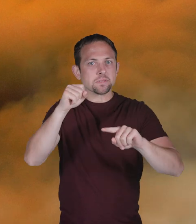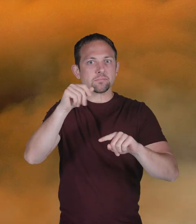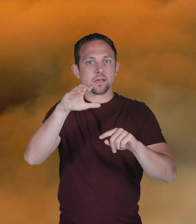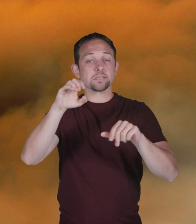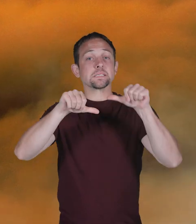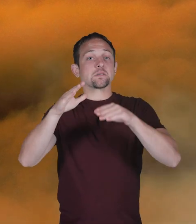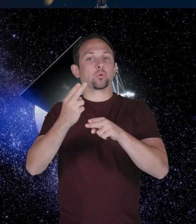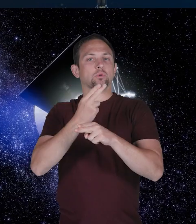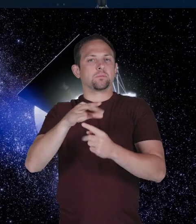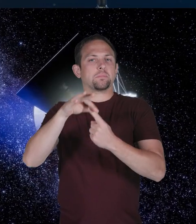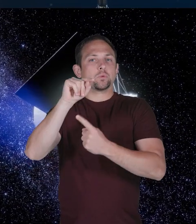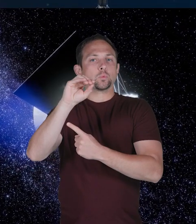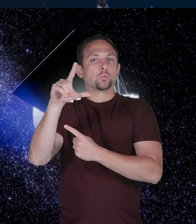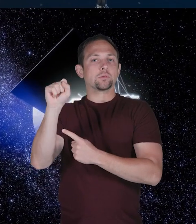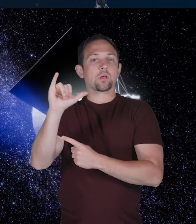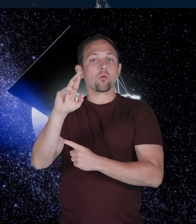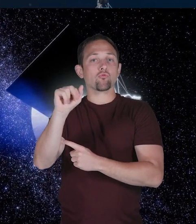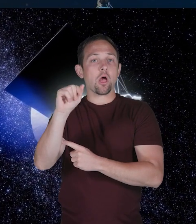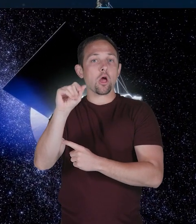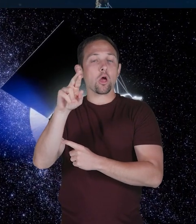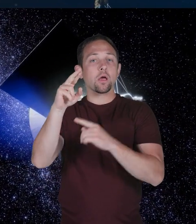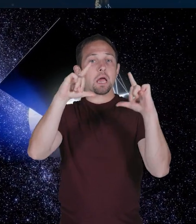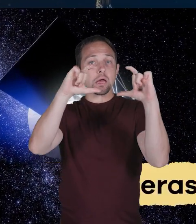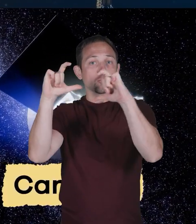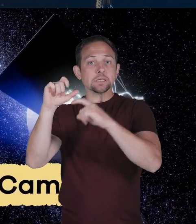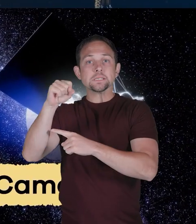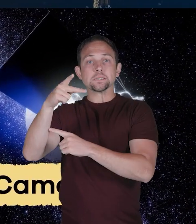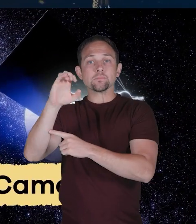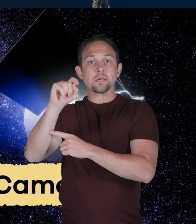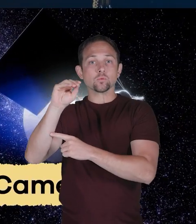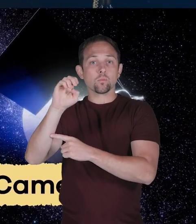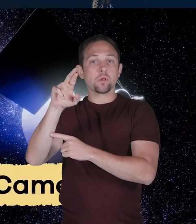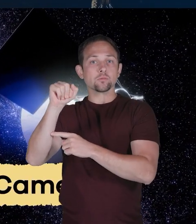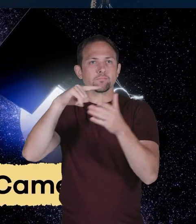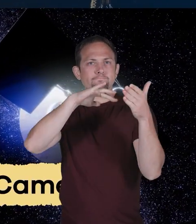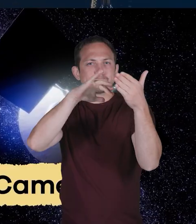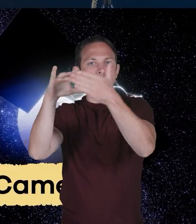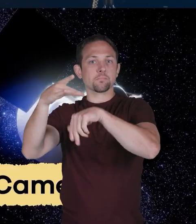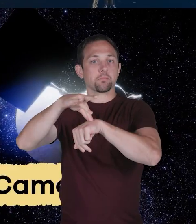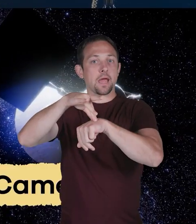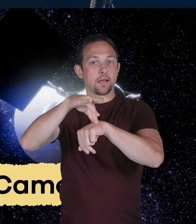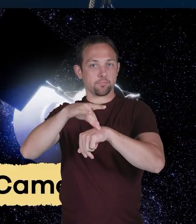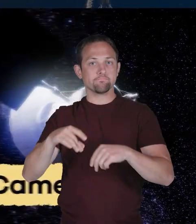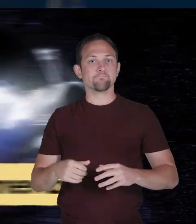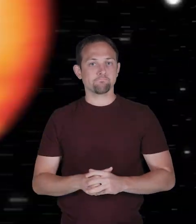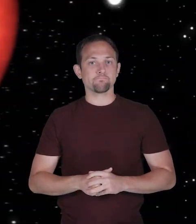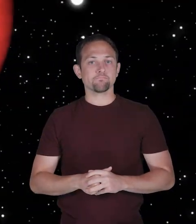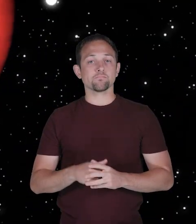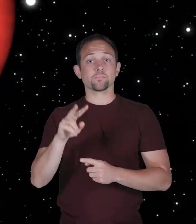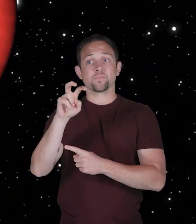from space. Scientists use special tools like radar, cameras, and spectrometers to study the planet.